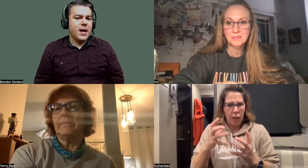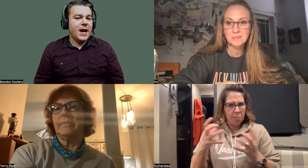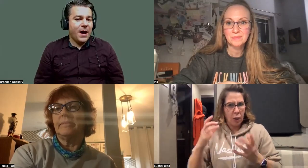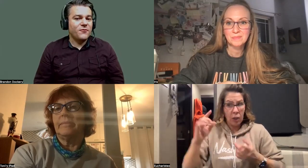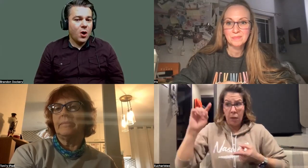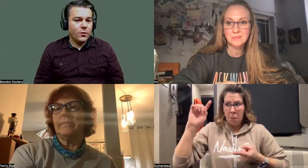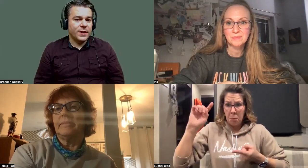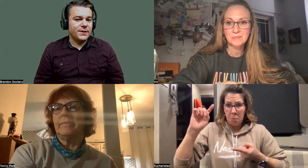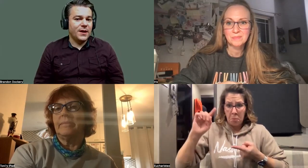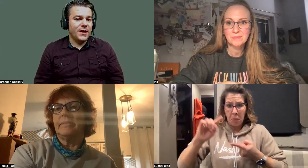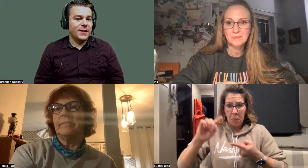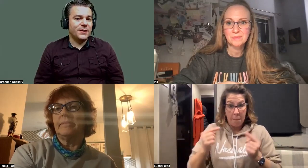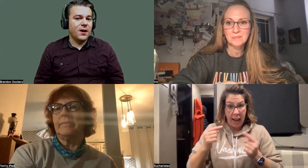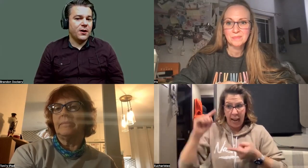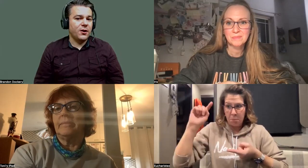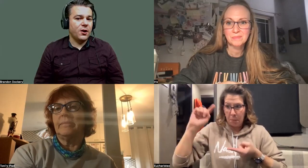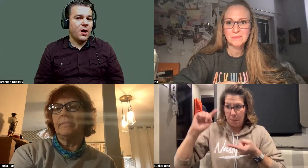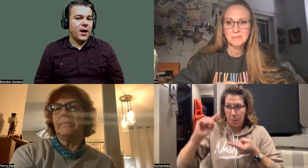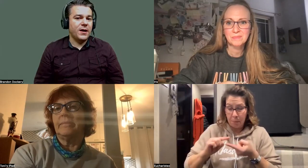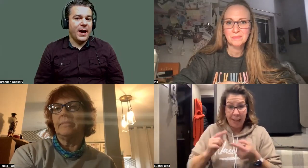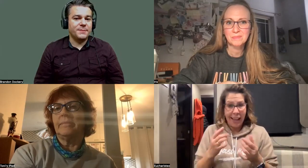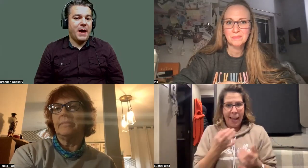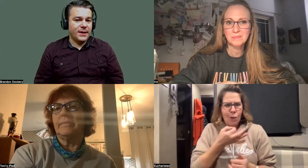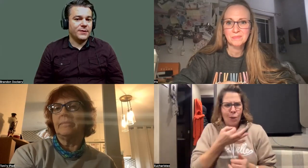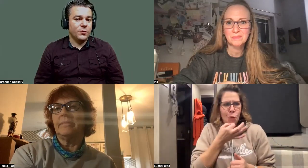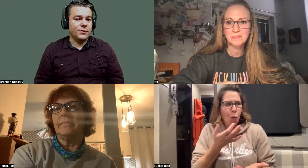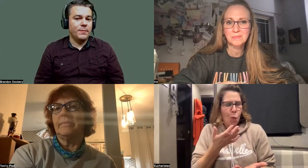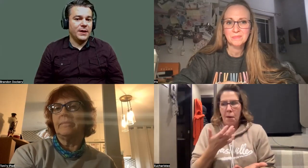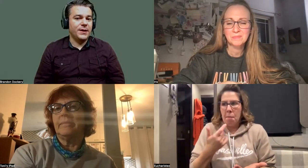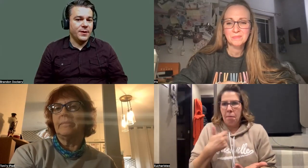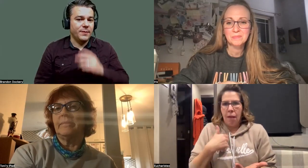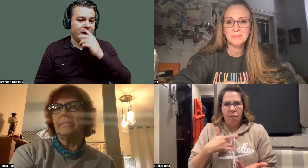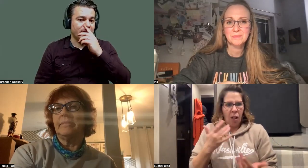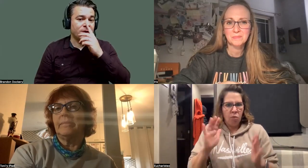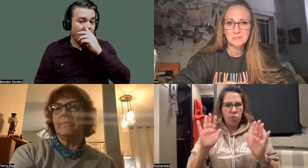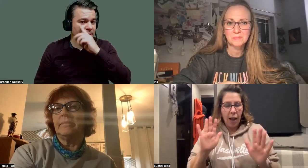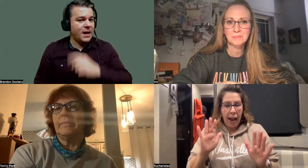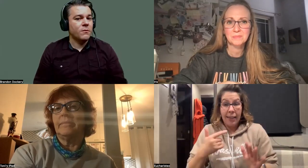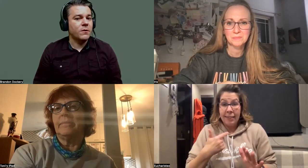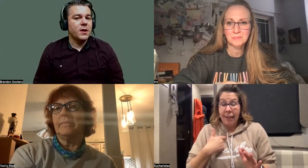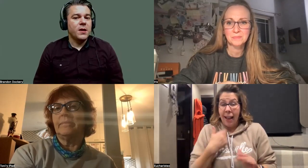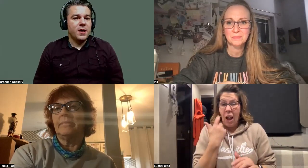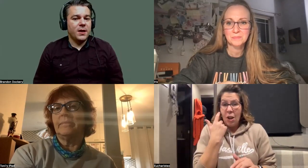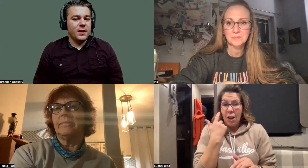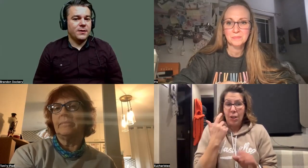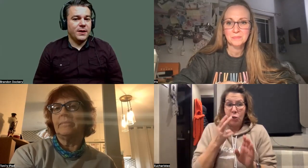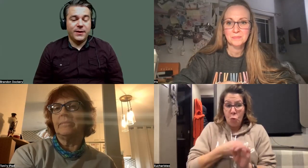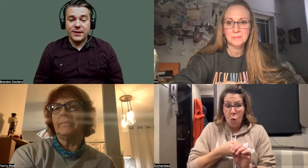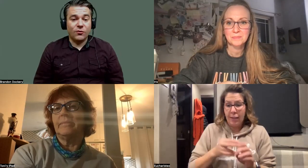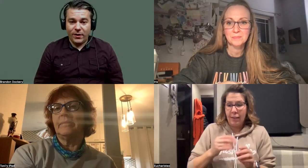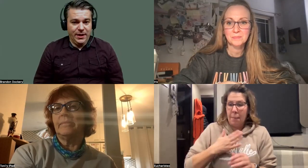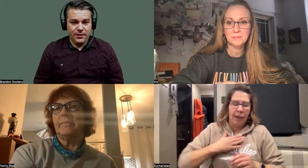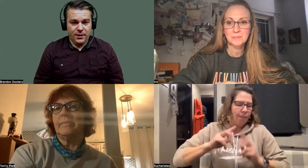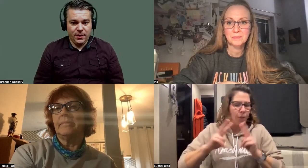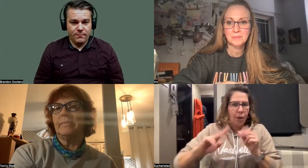And I've noticed that it's not as bad as what used to be, that the pain has gone down. And